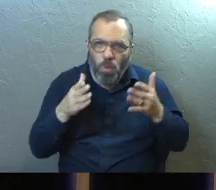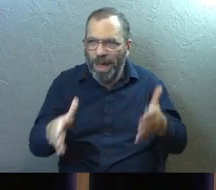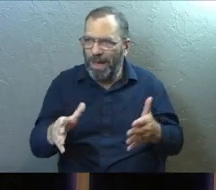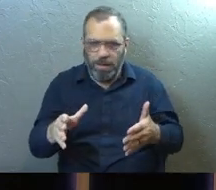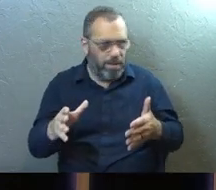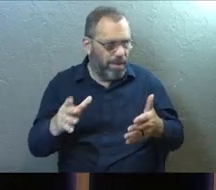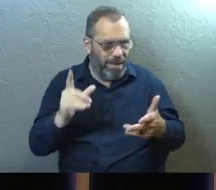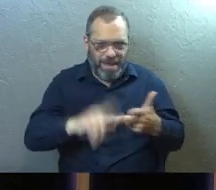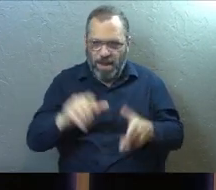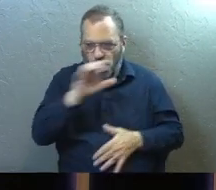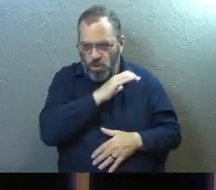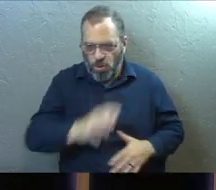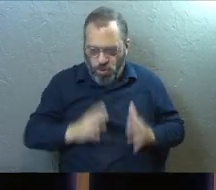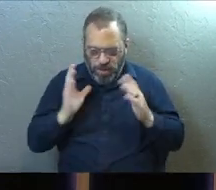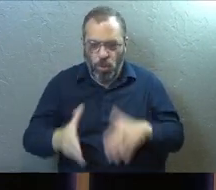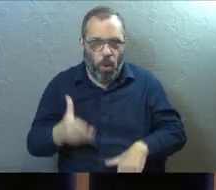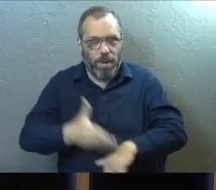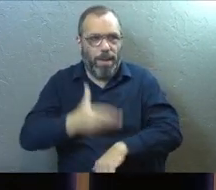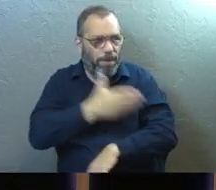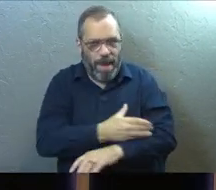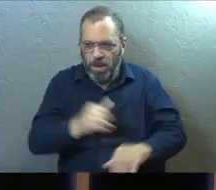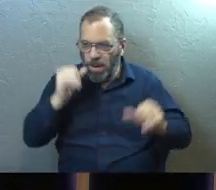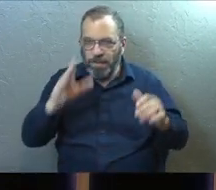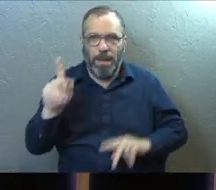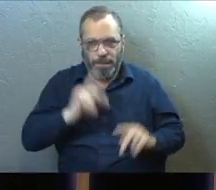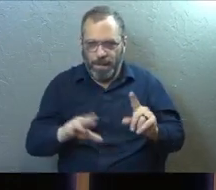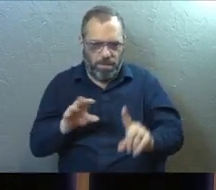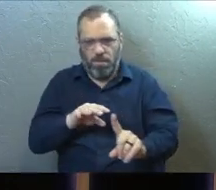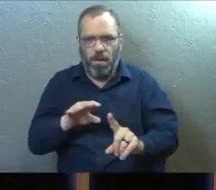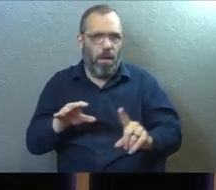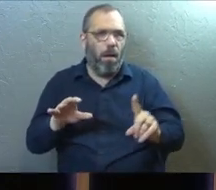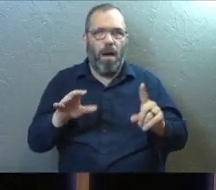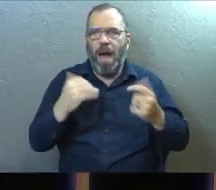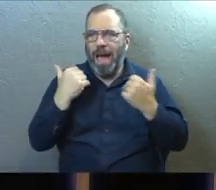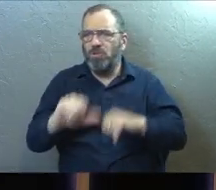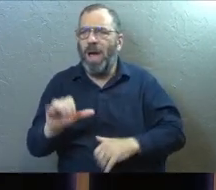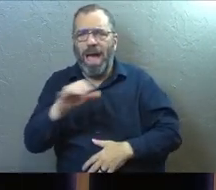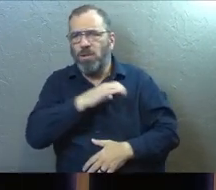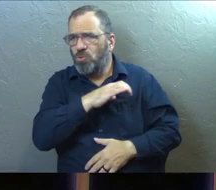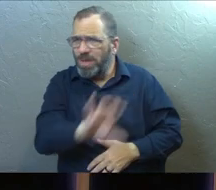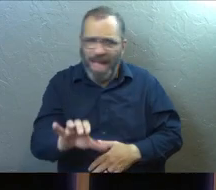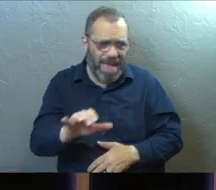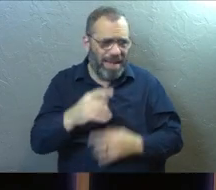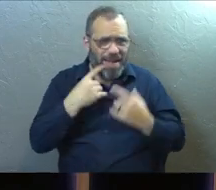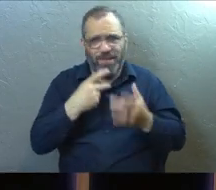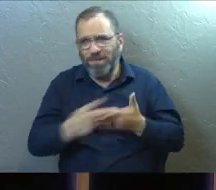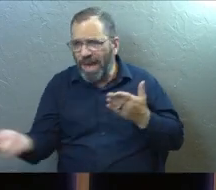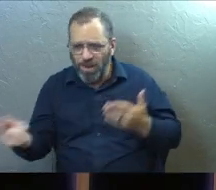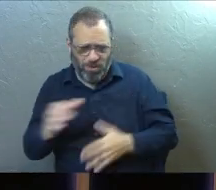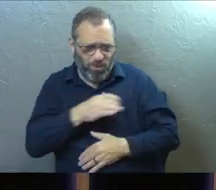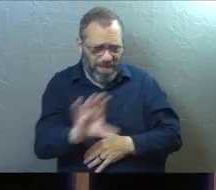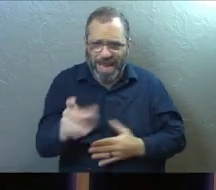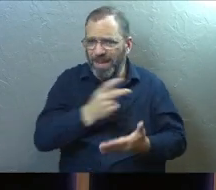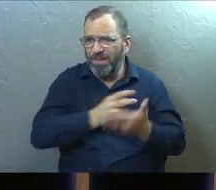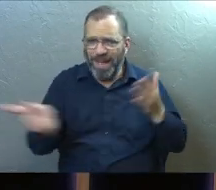That's not the way that things get better and you get blessed. And people walk around and say, I tried Christianity and it didn't work.